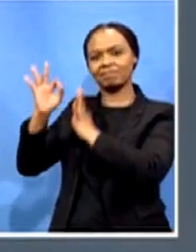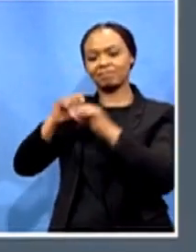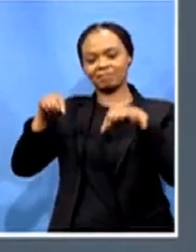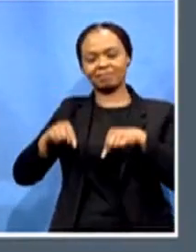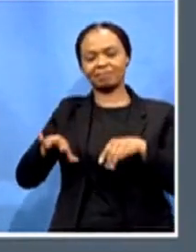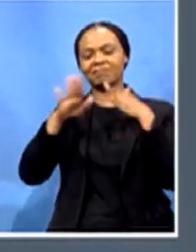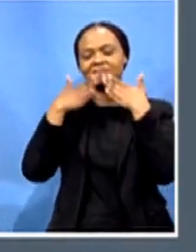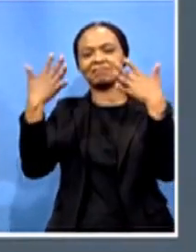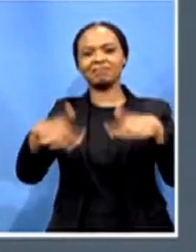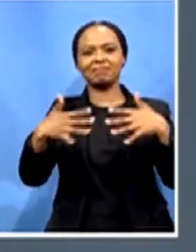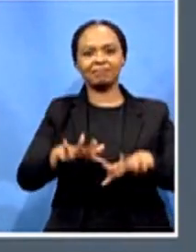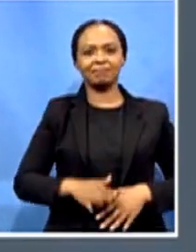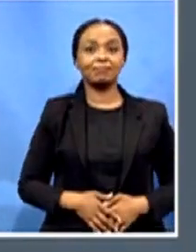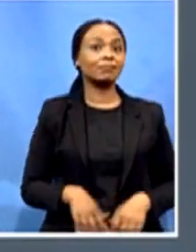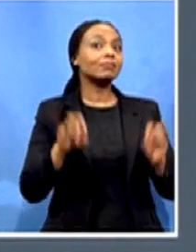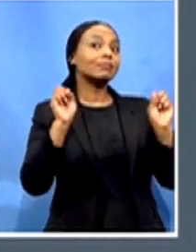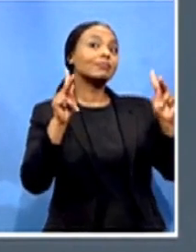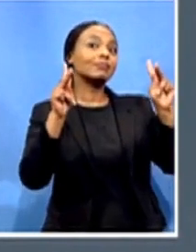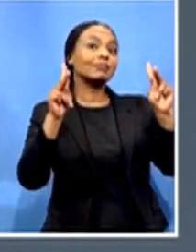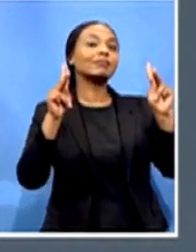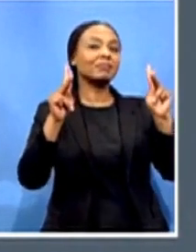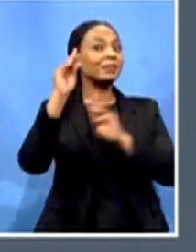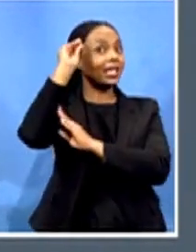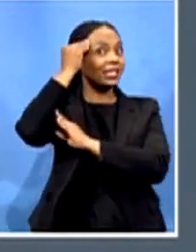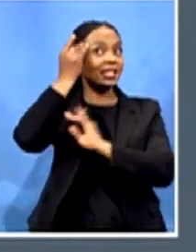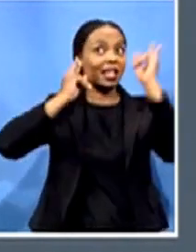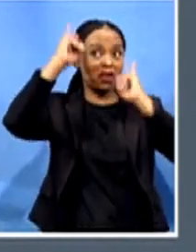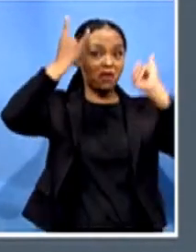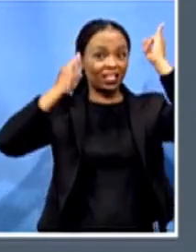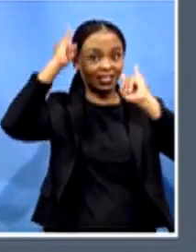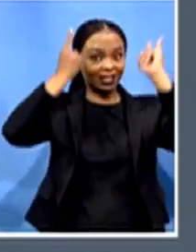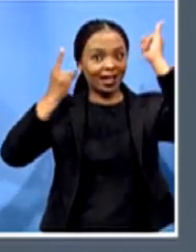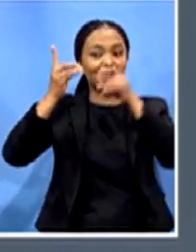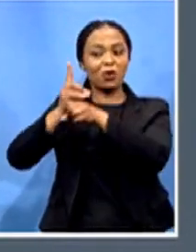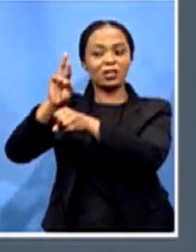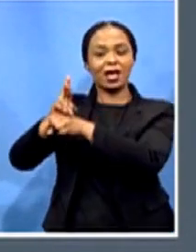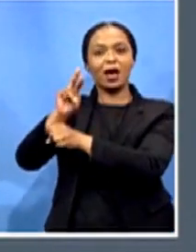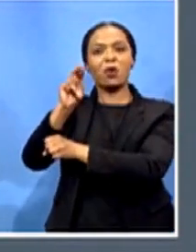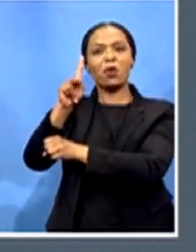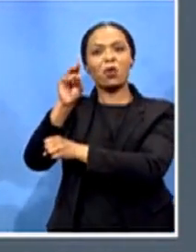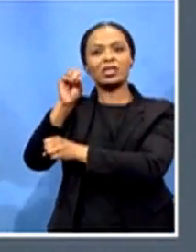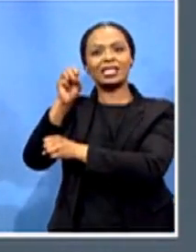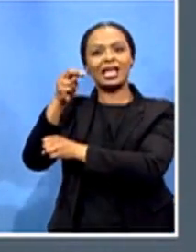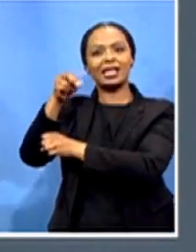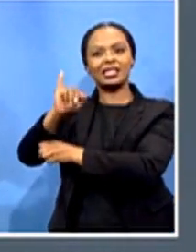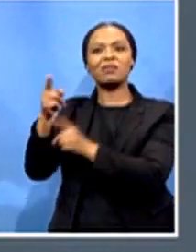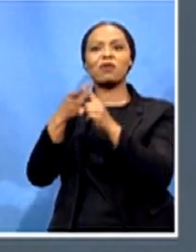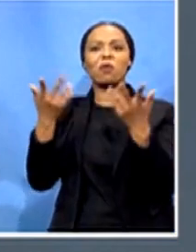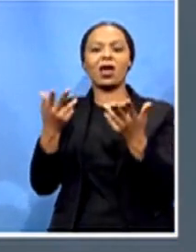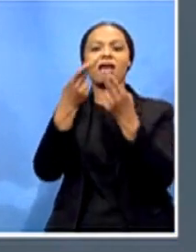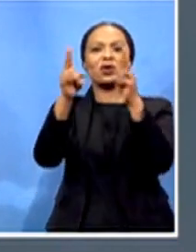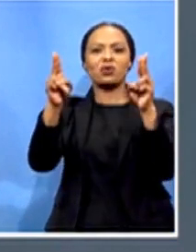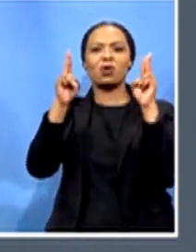a an interesting innovation dr angosnati adushele from the uj and uh you can download a link